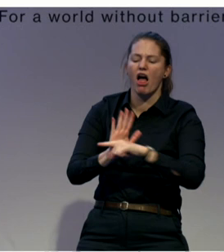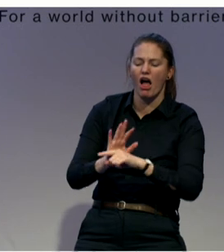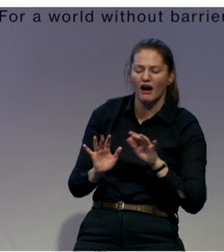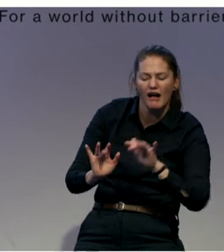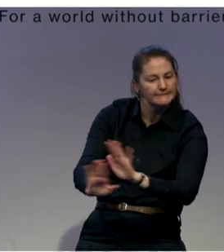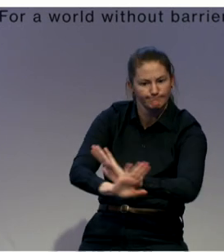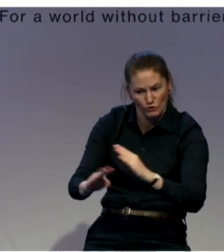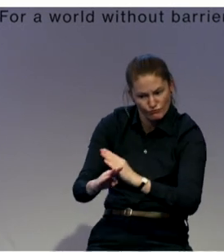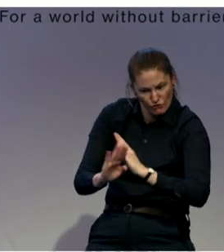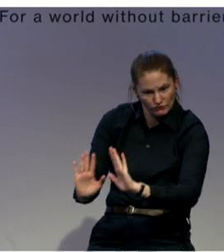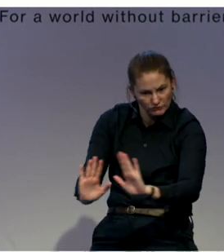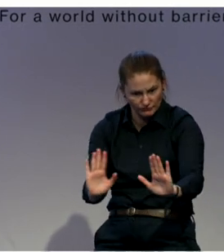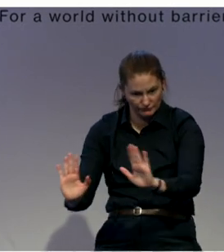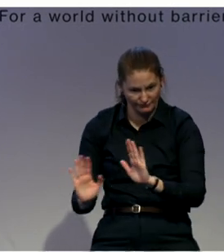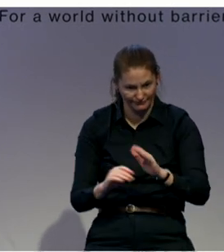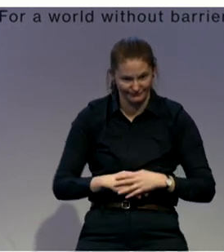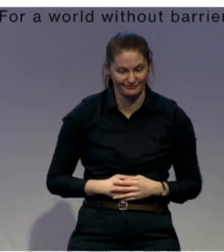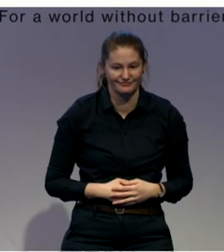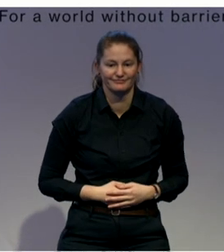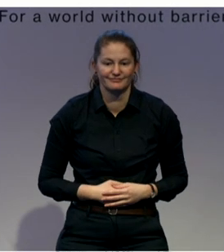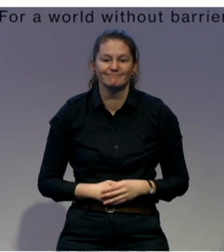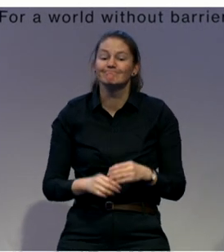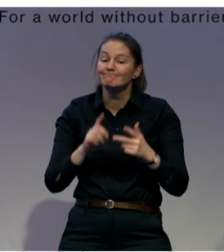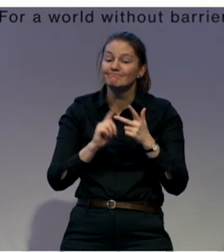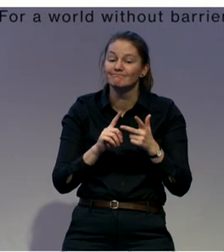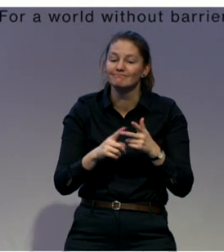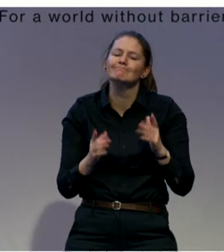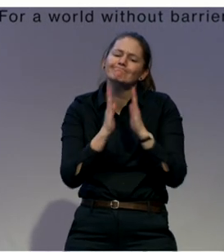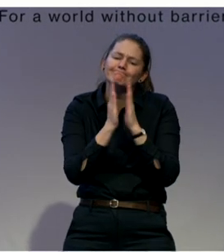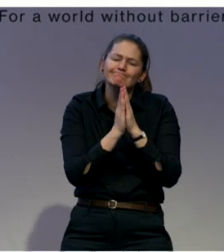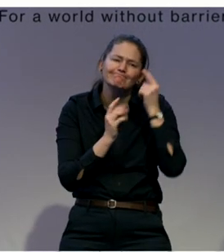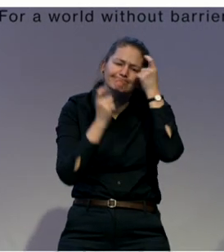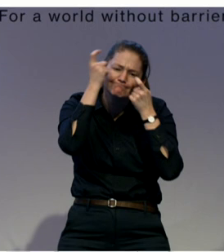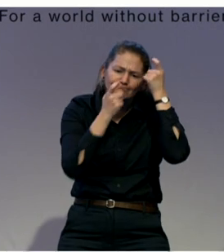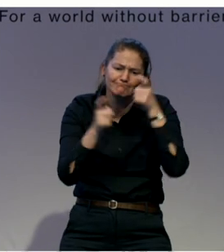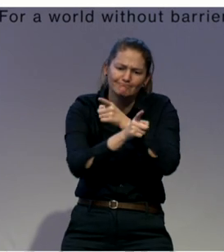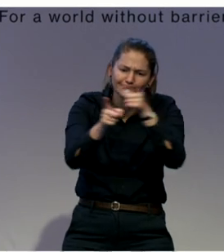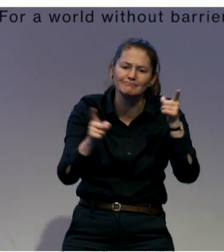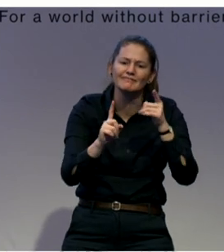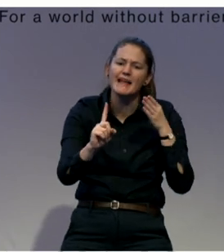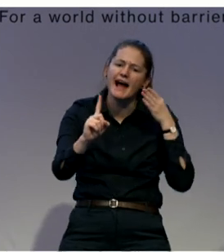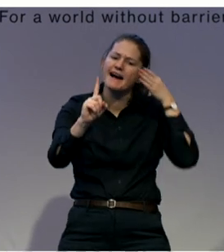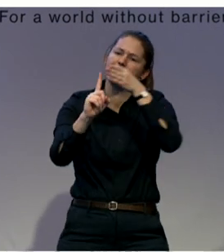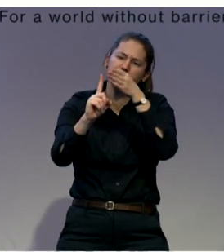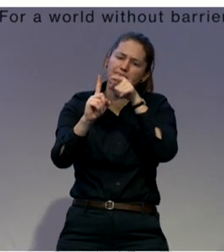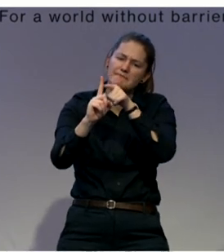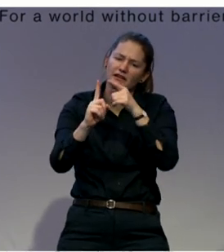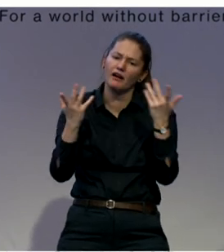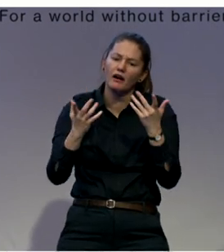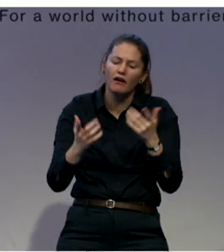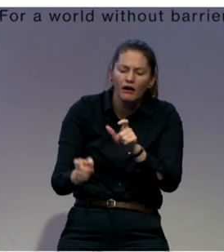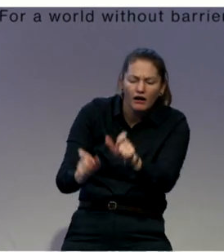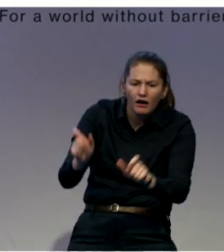decisions? And do we make these decisions with children? Asking them what is really important for them.